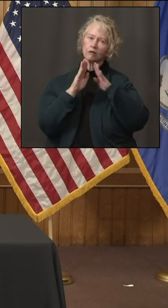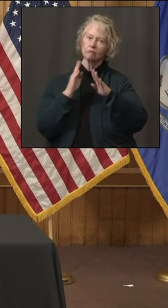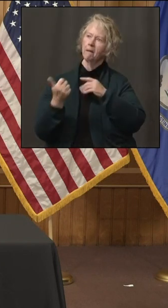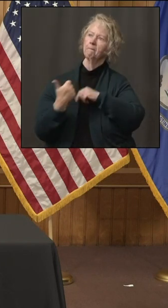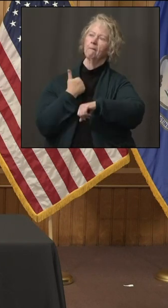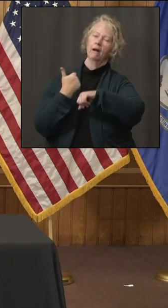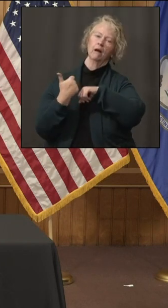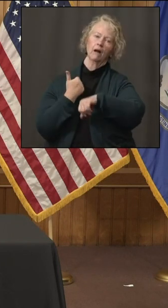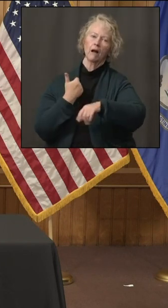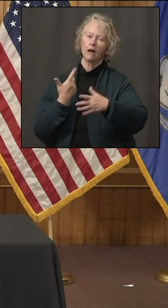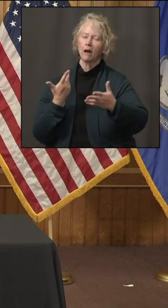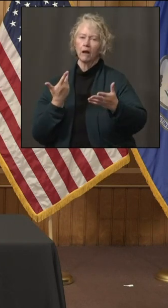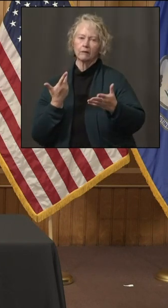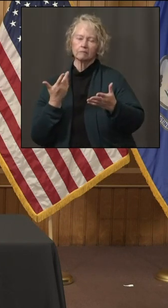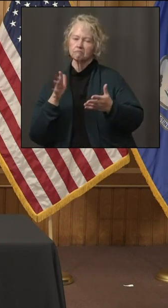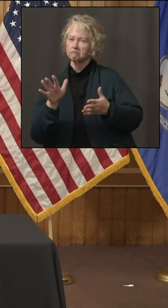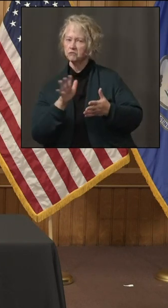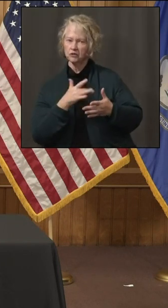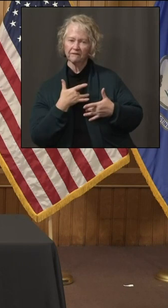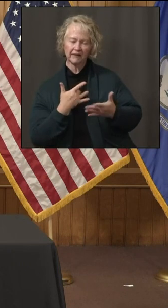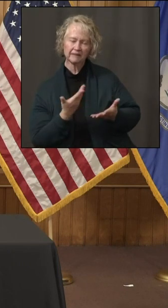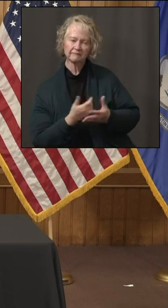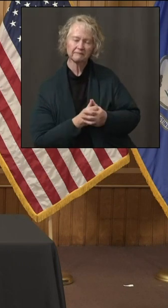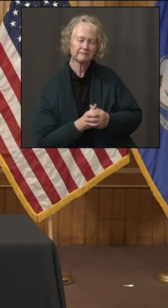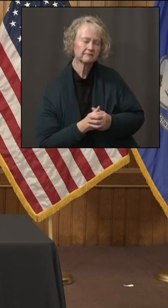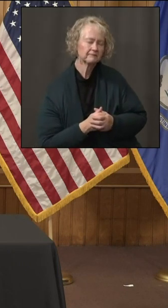just wondering your response to that, Governor.